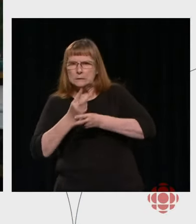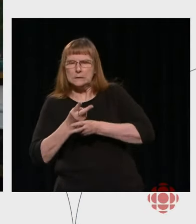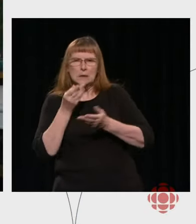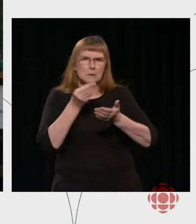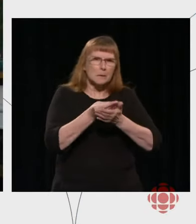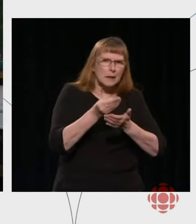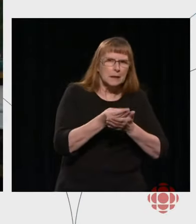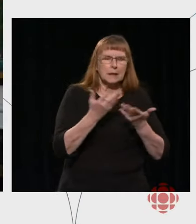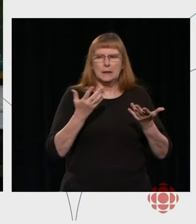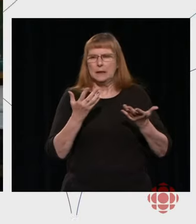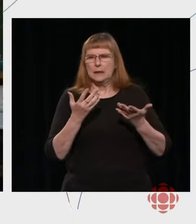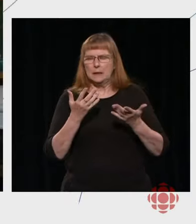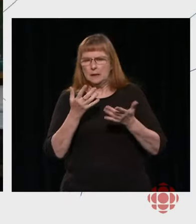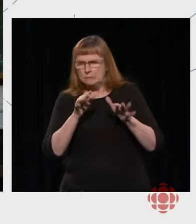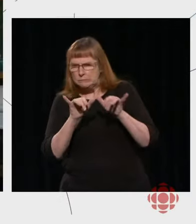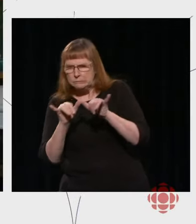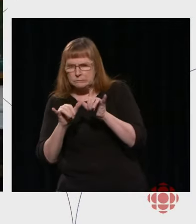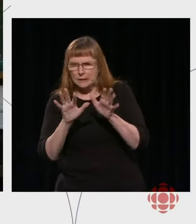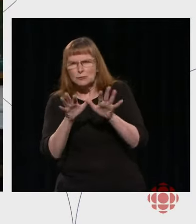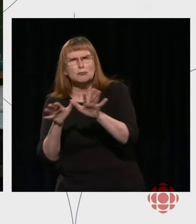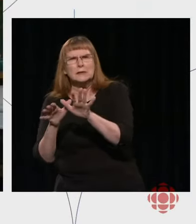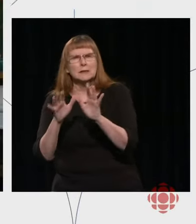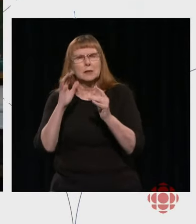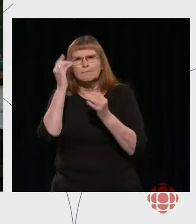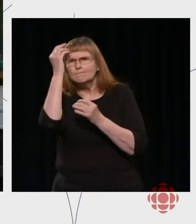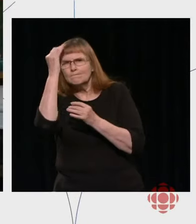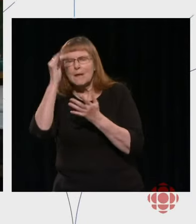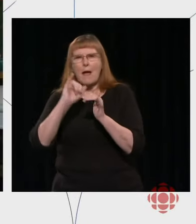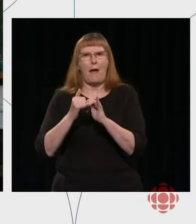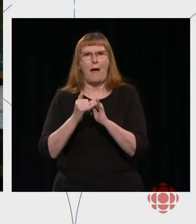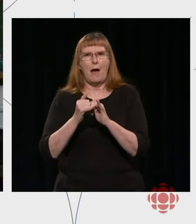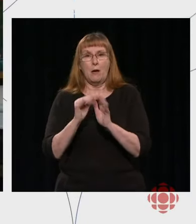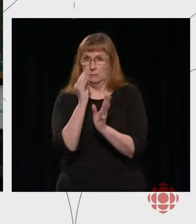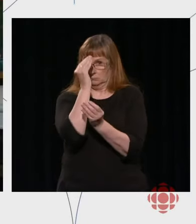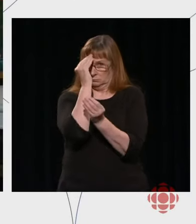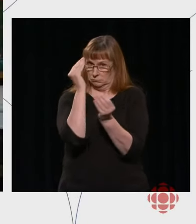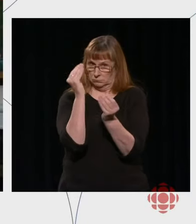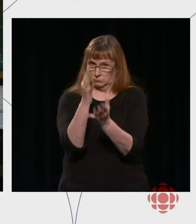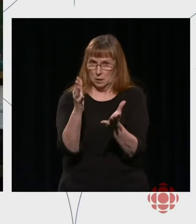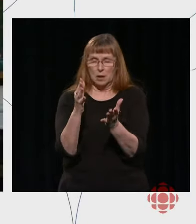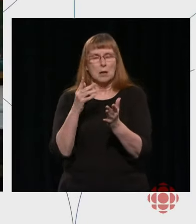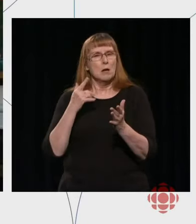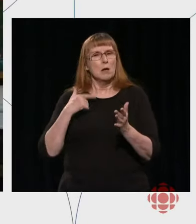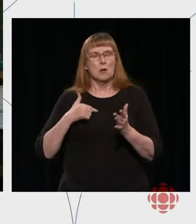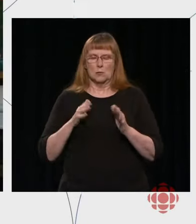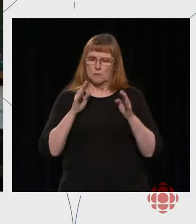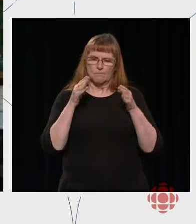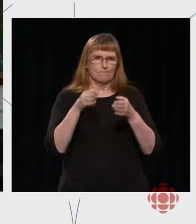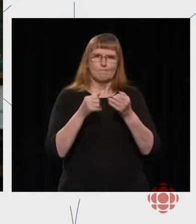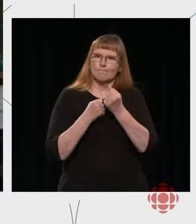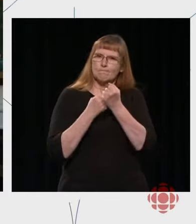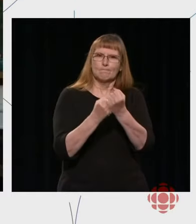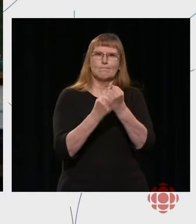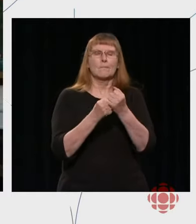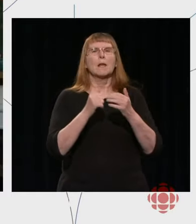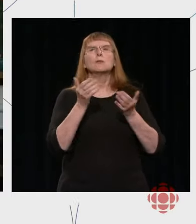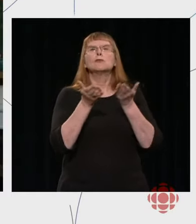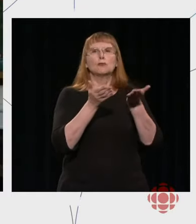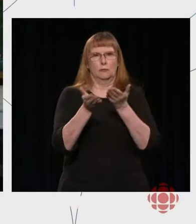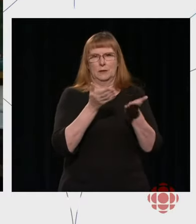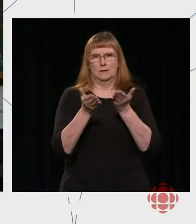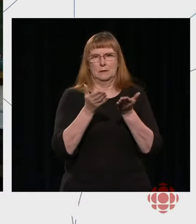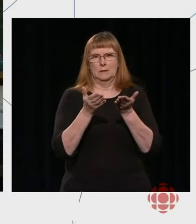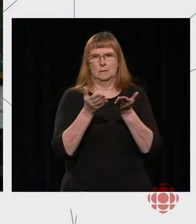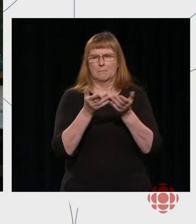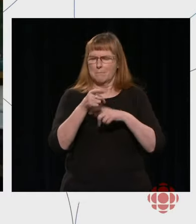strategic initiative reasons, we're extremely focused on maintaining service to Canadians, especially during this crisis.